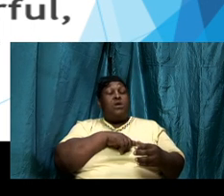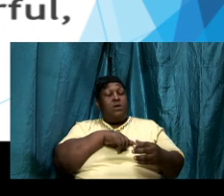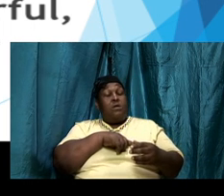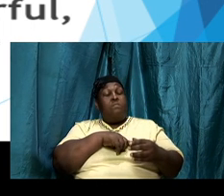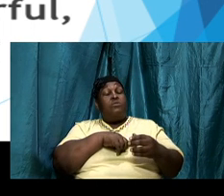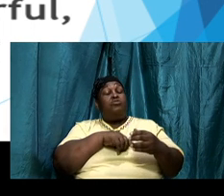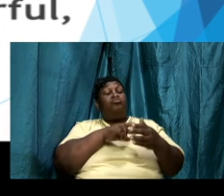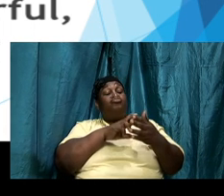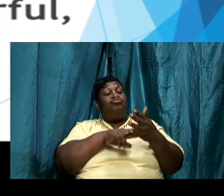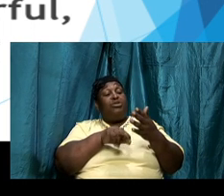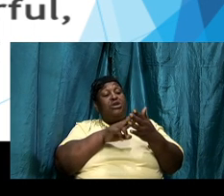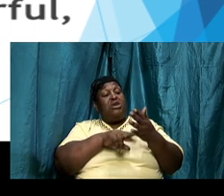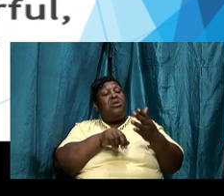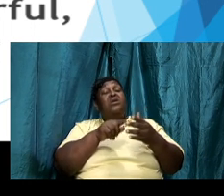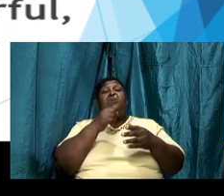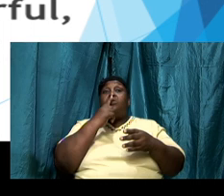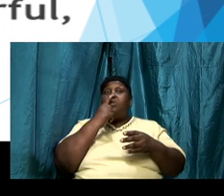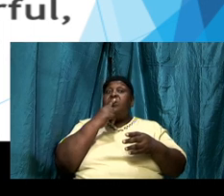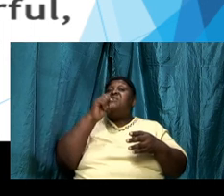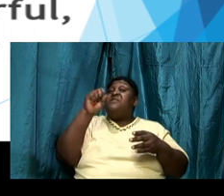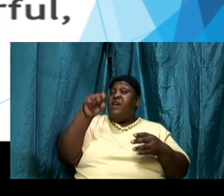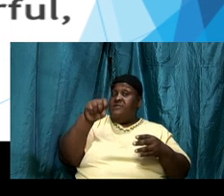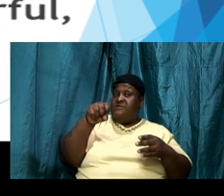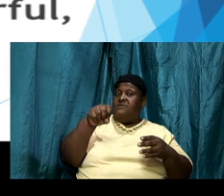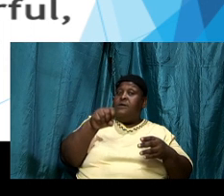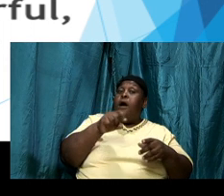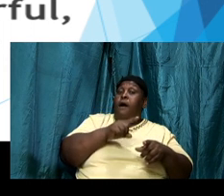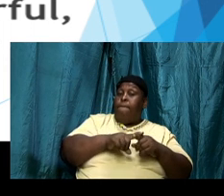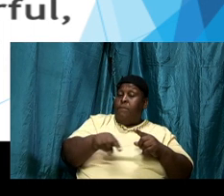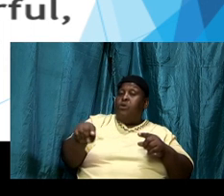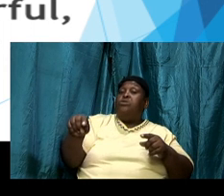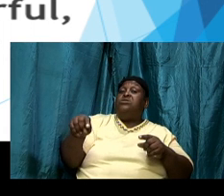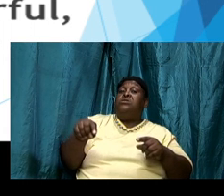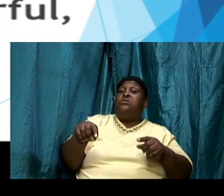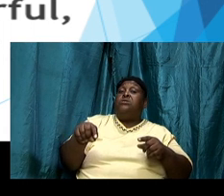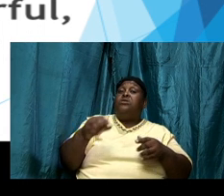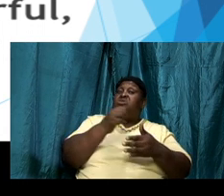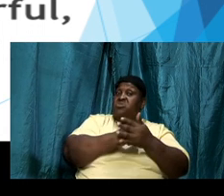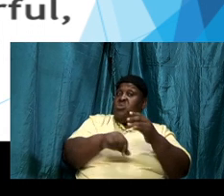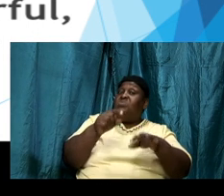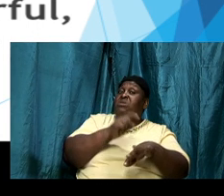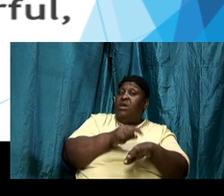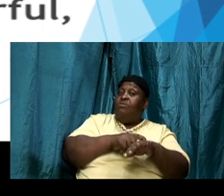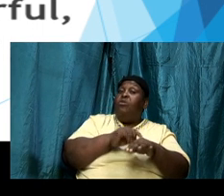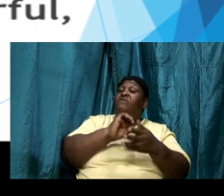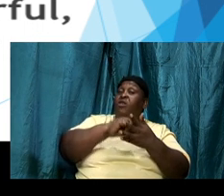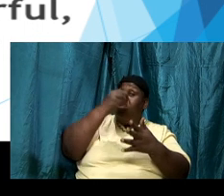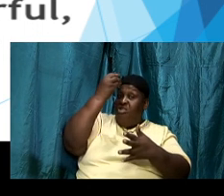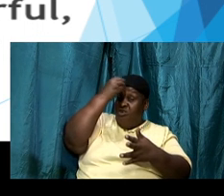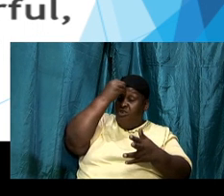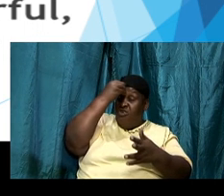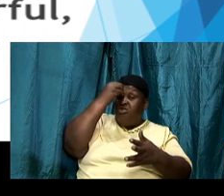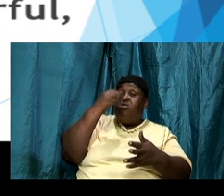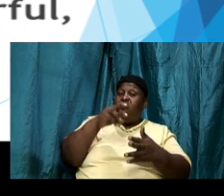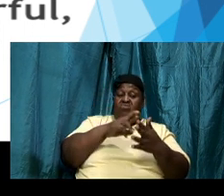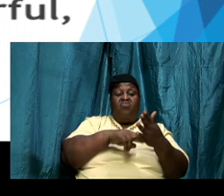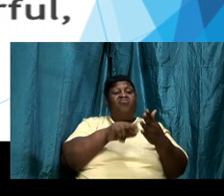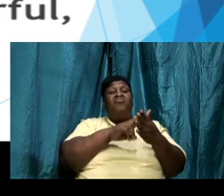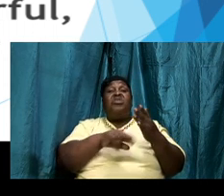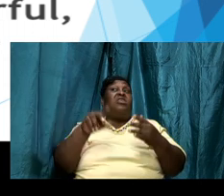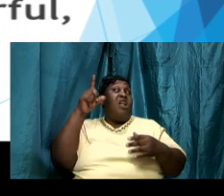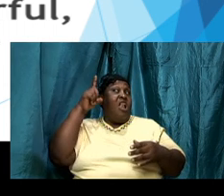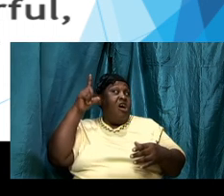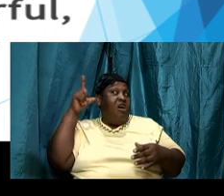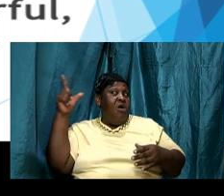come out of our mouth there is a little principle there and I encourage the saints of God to do it and confess